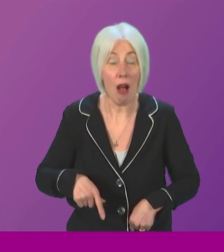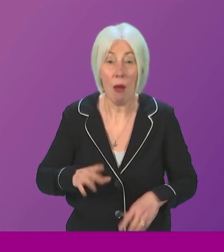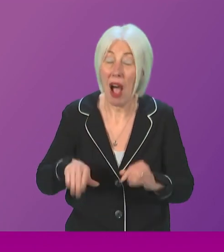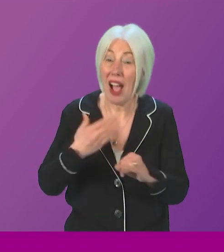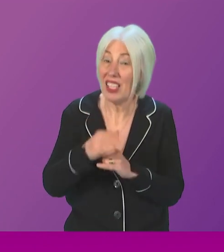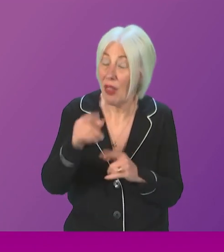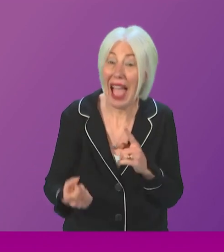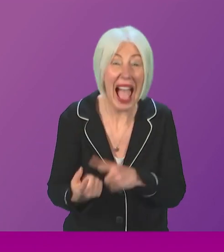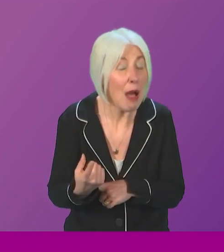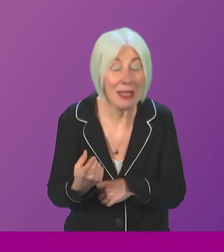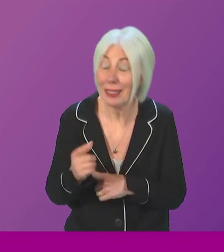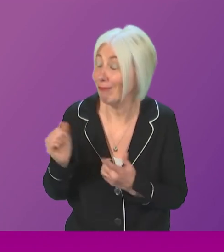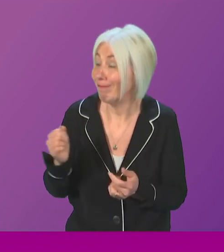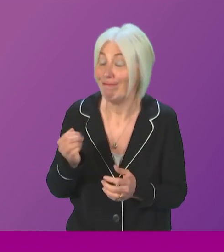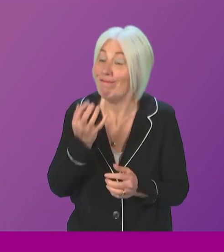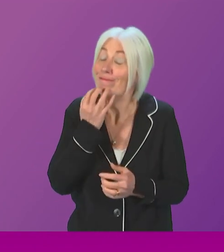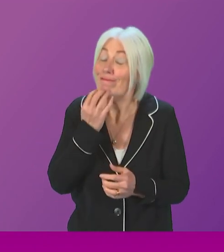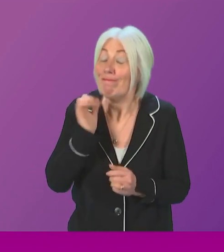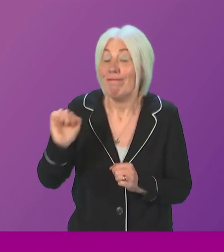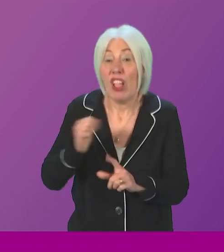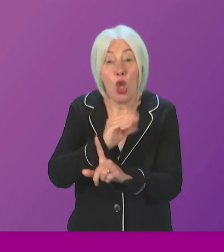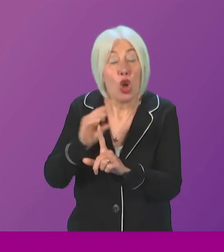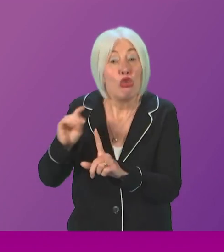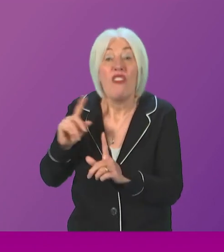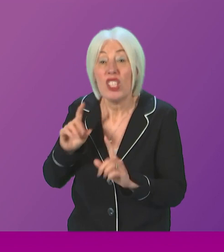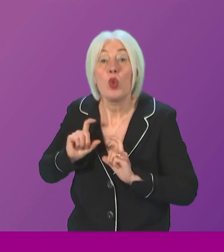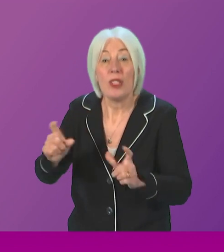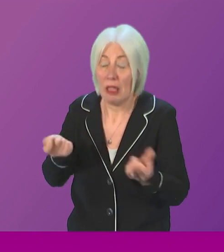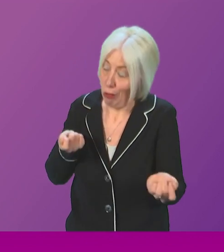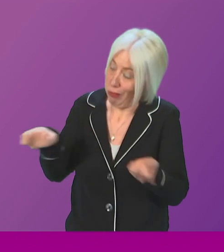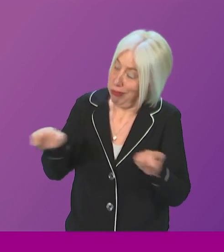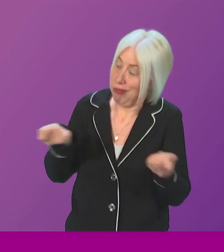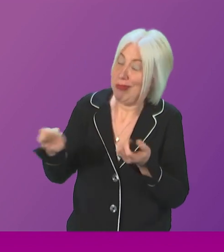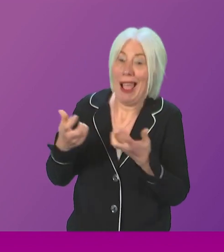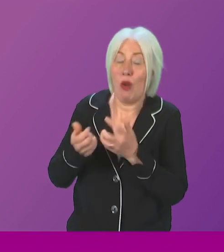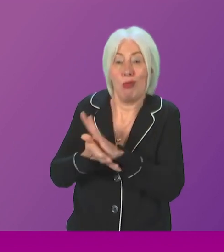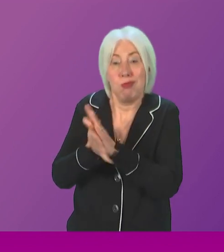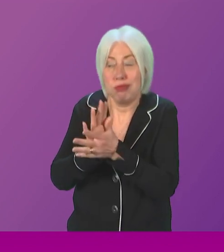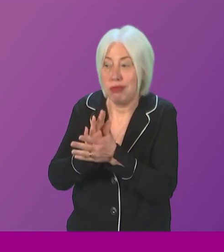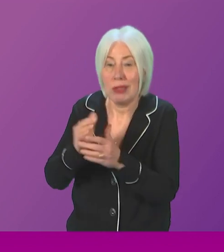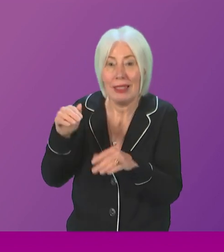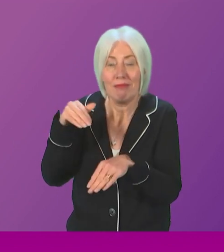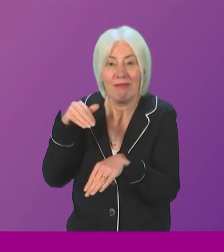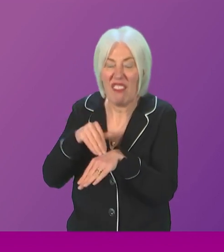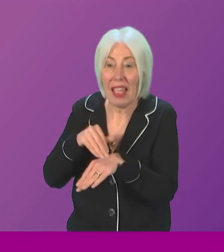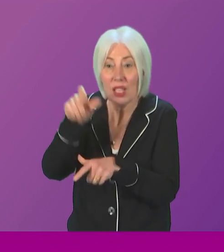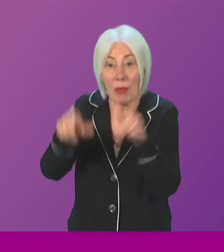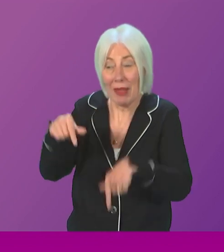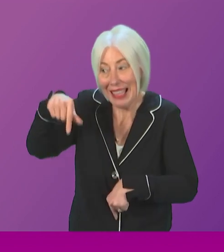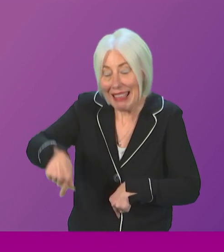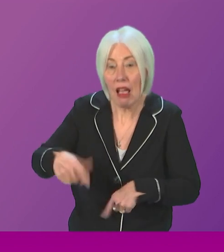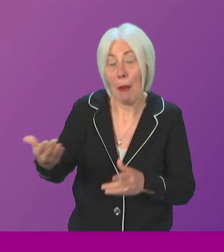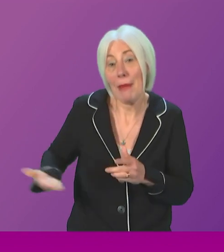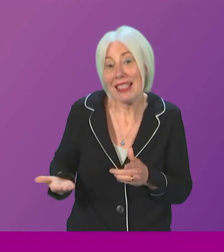Conservatives will continue to have the levers that we can see they use to harm our people and to harm business and trade here in Scotland. A supplementary Douglas